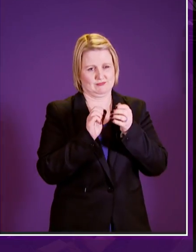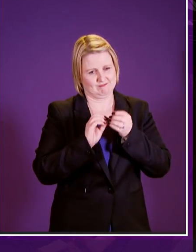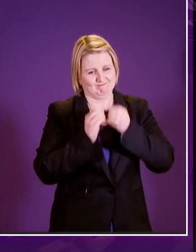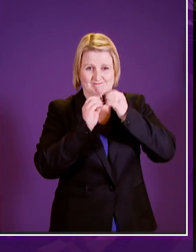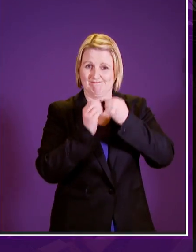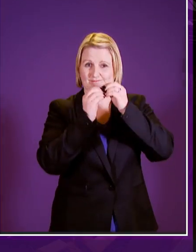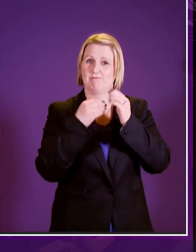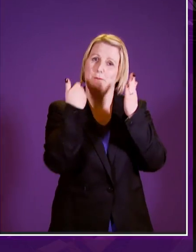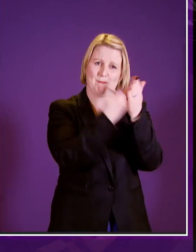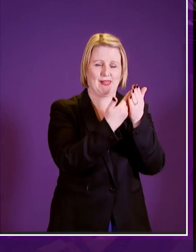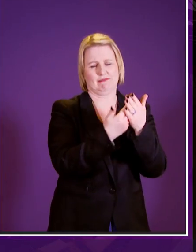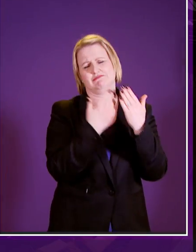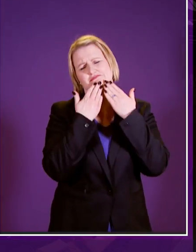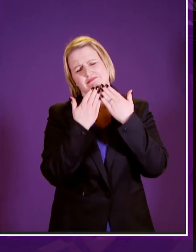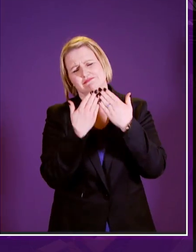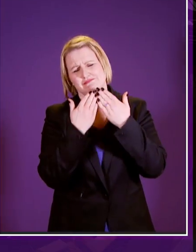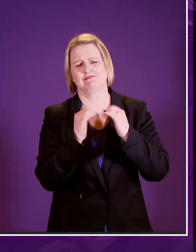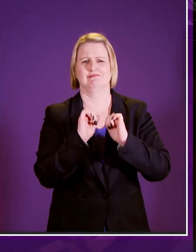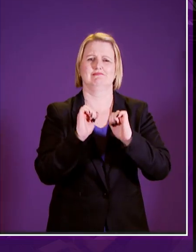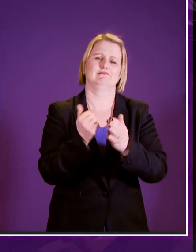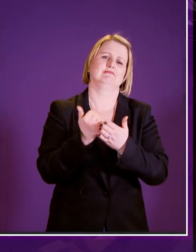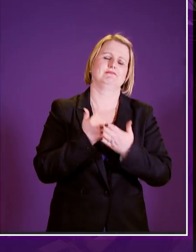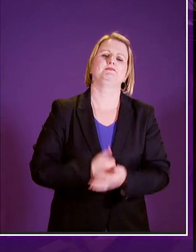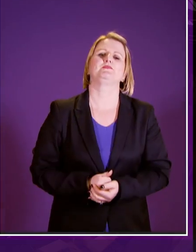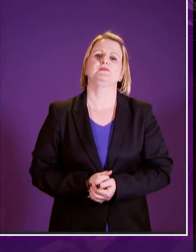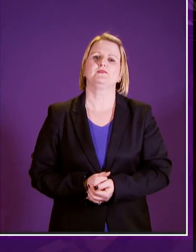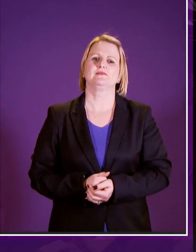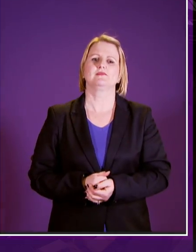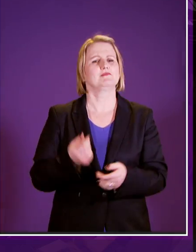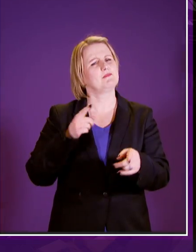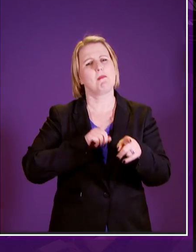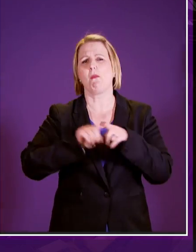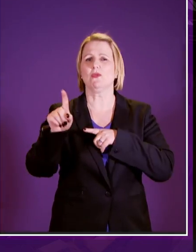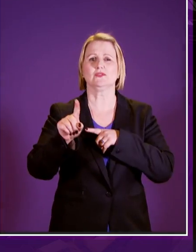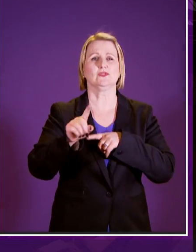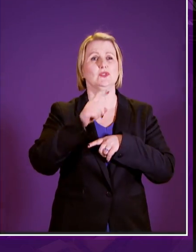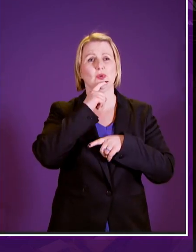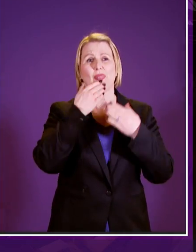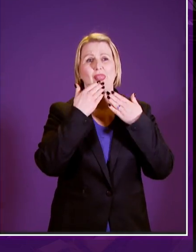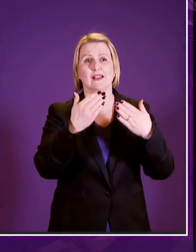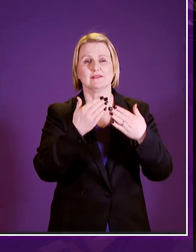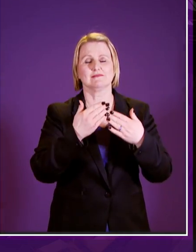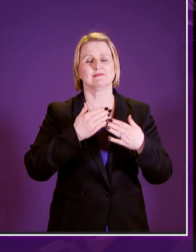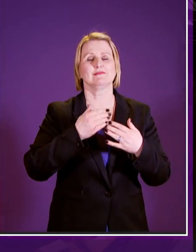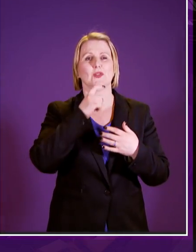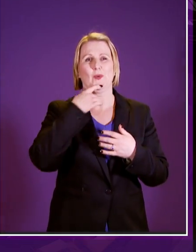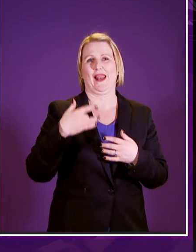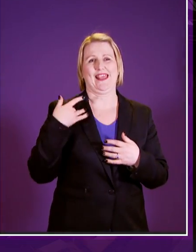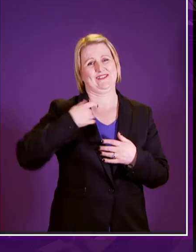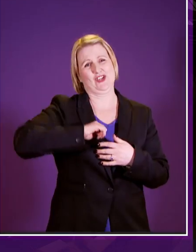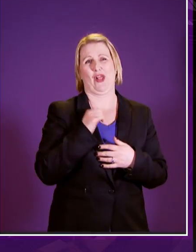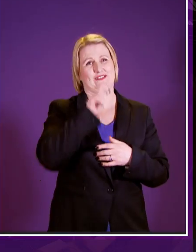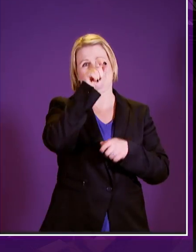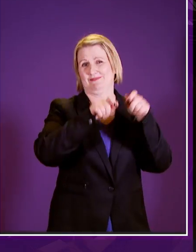to them for their input at every point but most of all I want to thank the people of Scotland who have been at the forefront